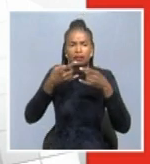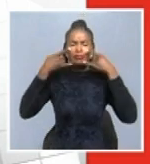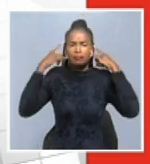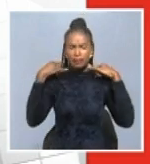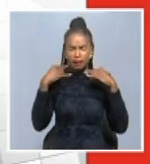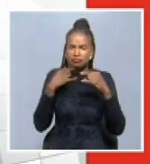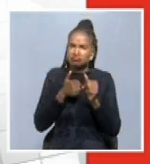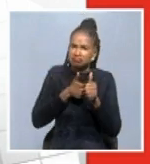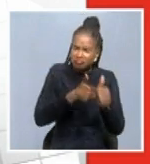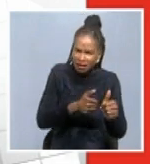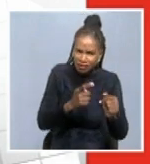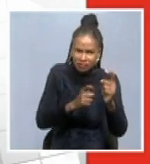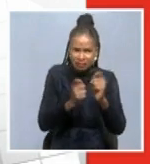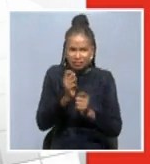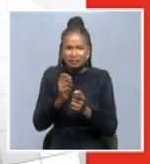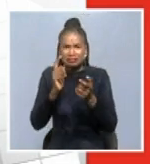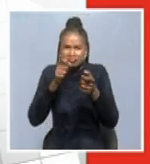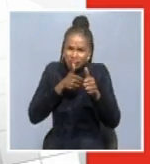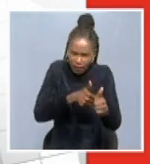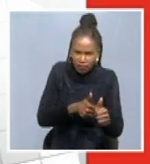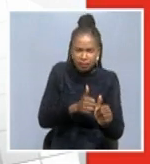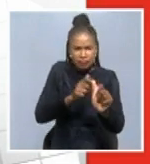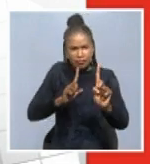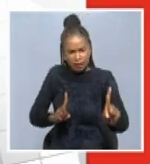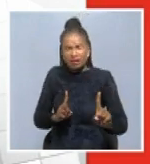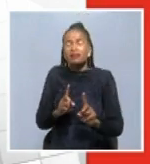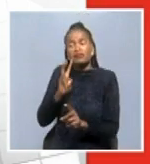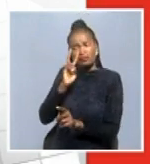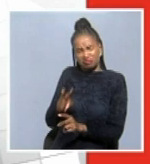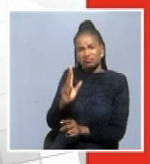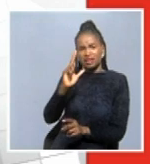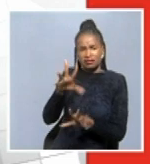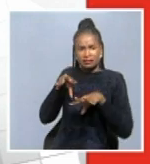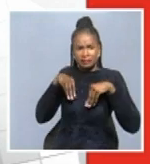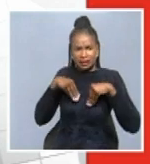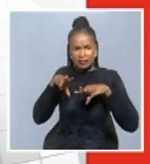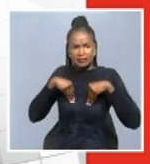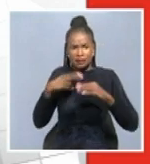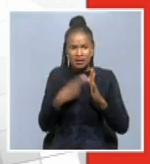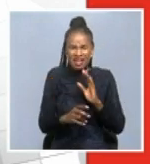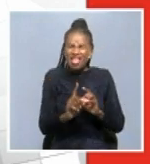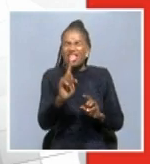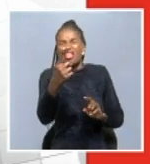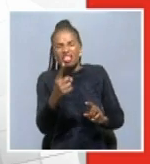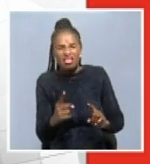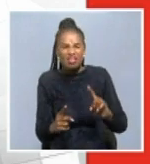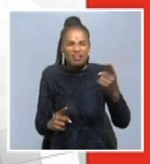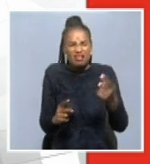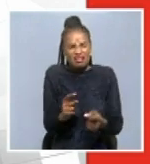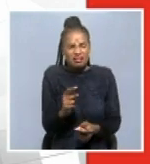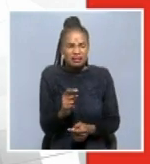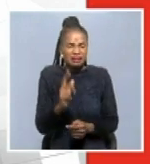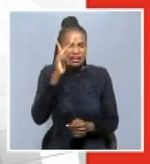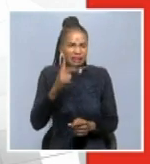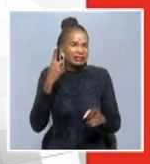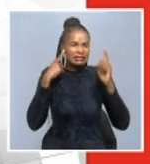course, we are seeing people adhering to it here and there, but then you find one or two that are still not